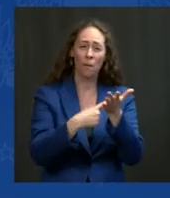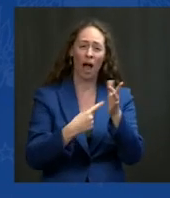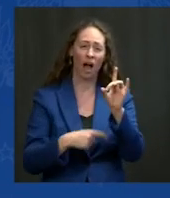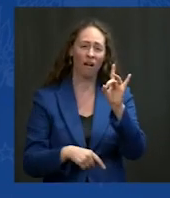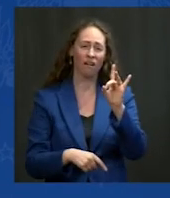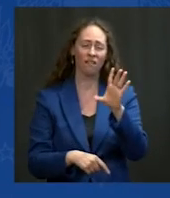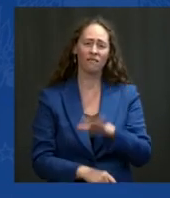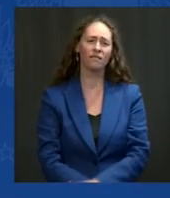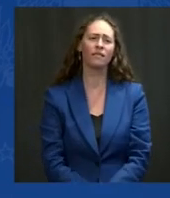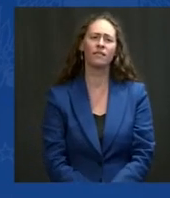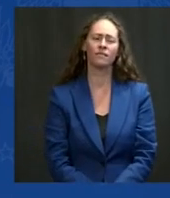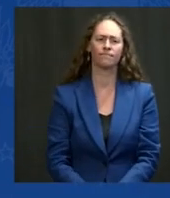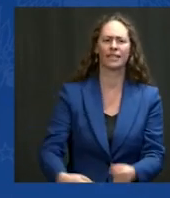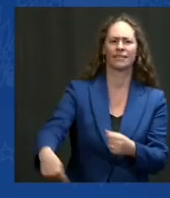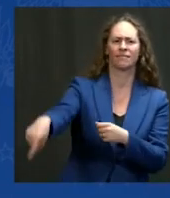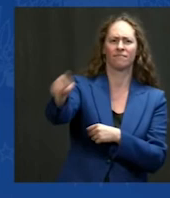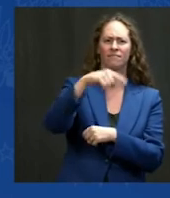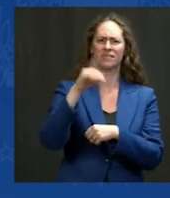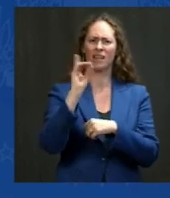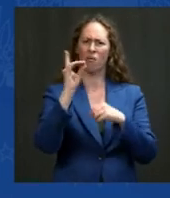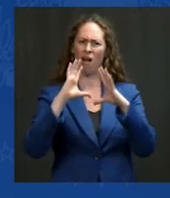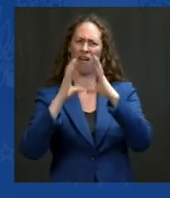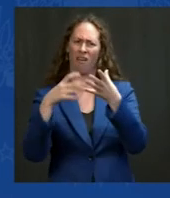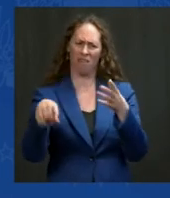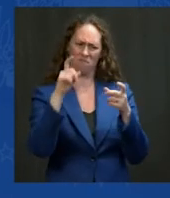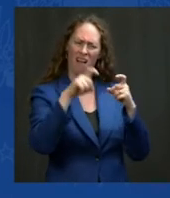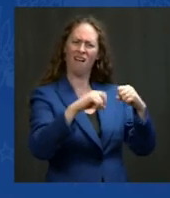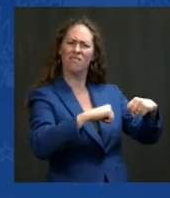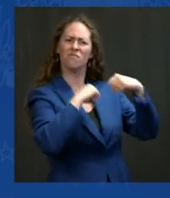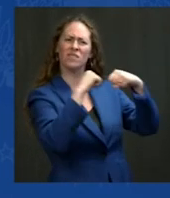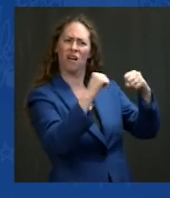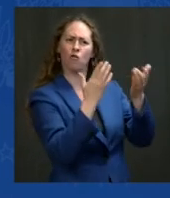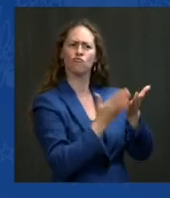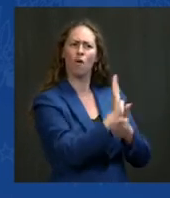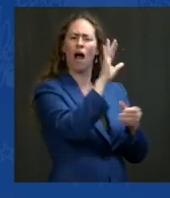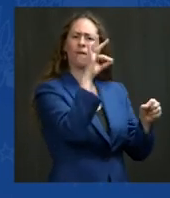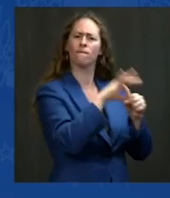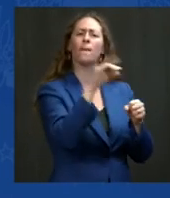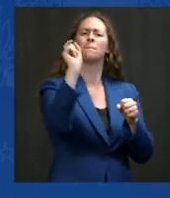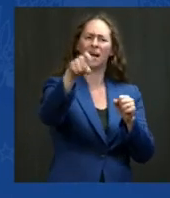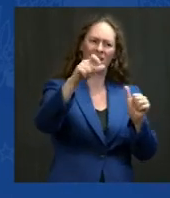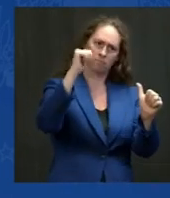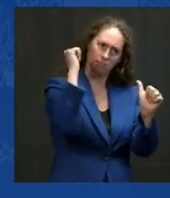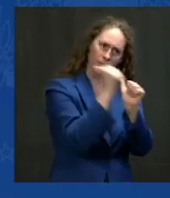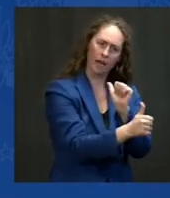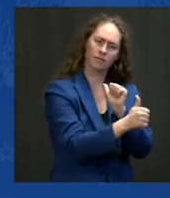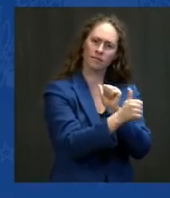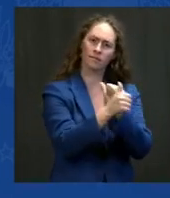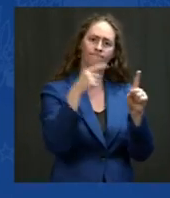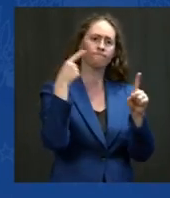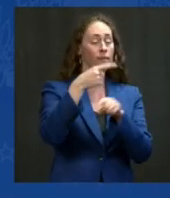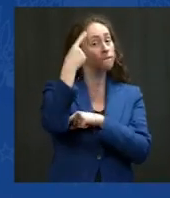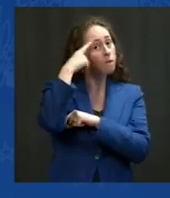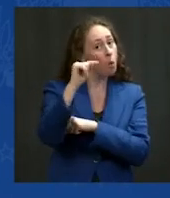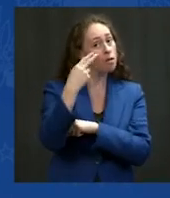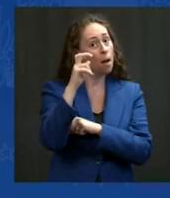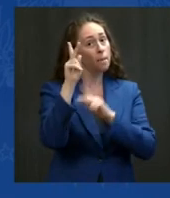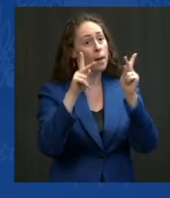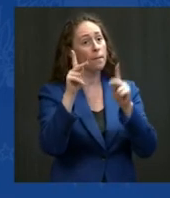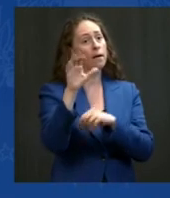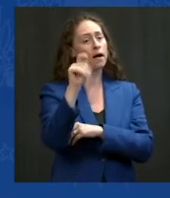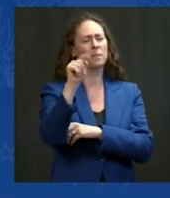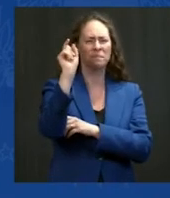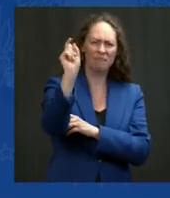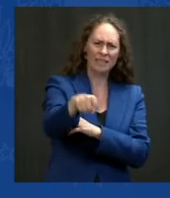democracy and the sanctity of the vote. We must pass the For the People Act. It's a national imperative.